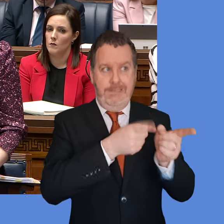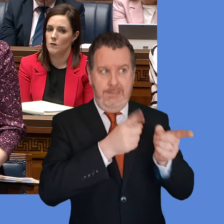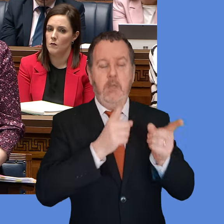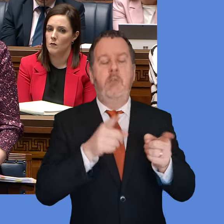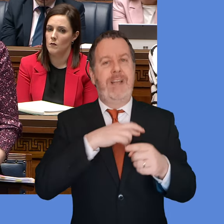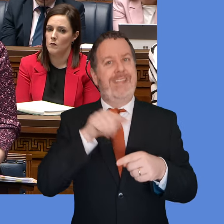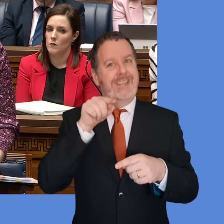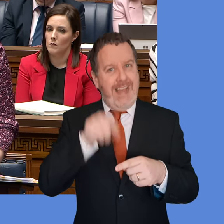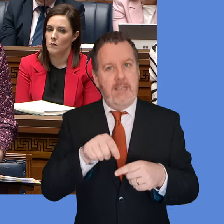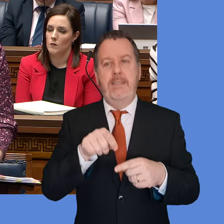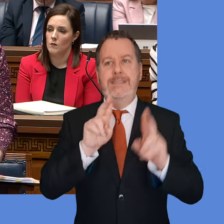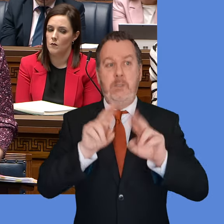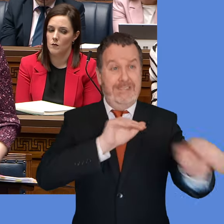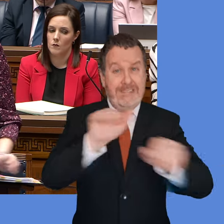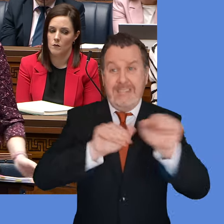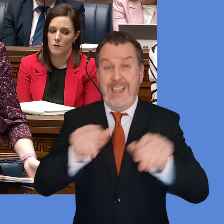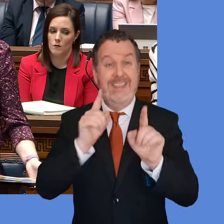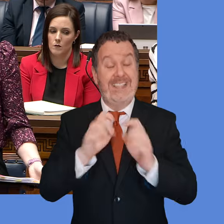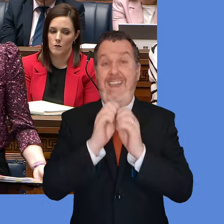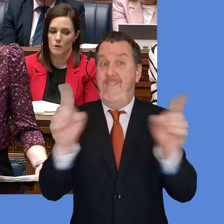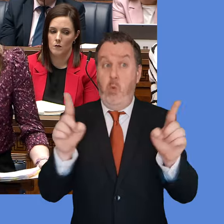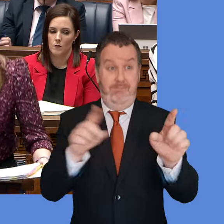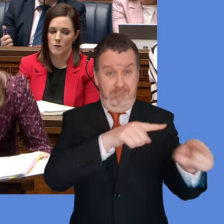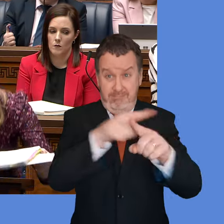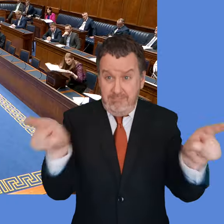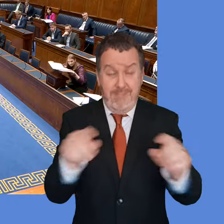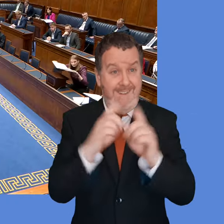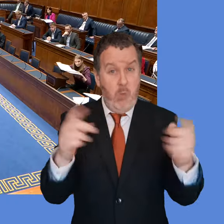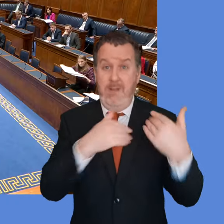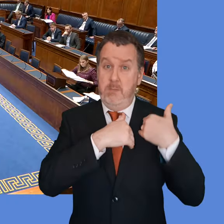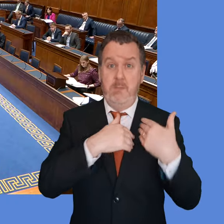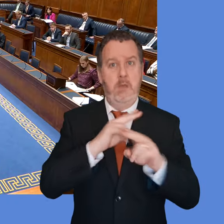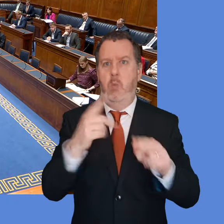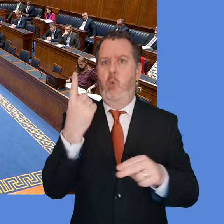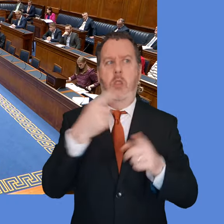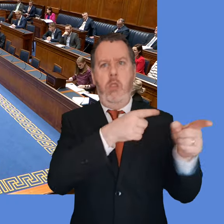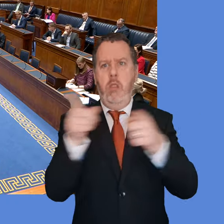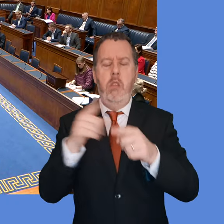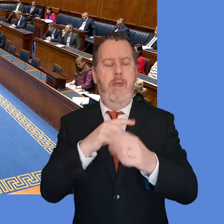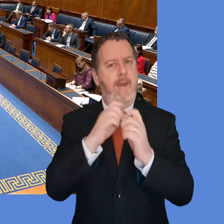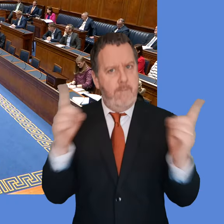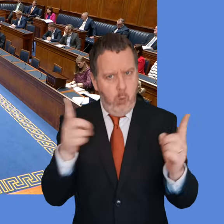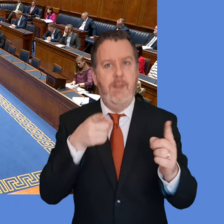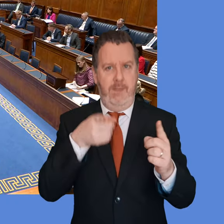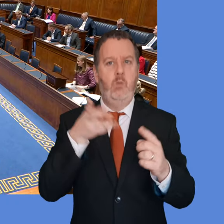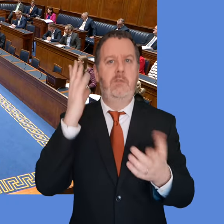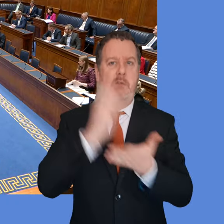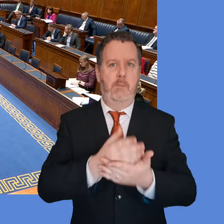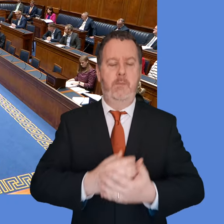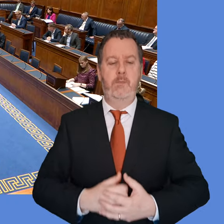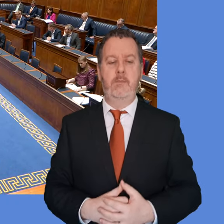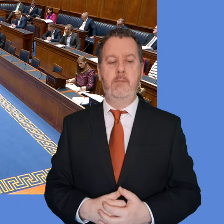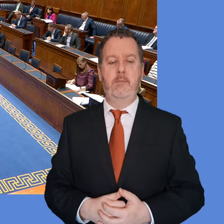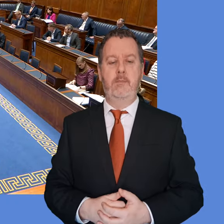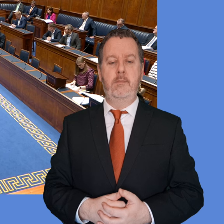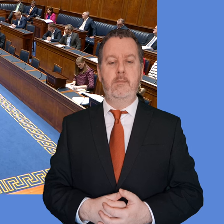problem and solving it will require collective action by everyone in society. Connegan. Thank you and will the junior